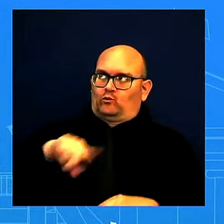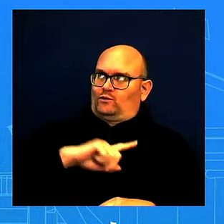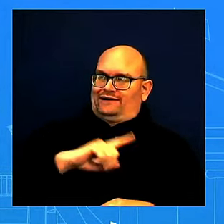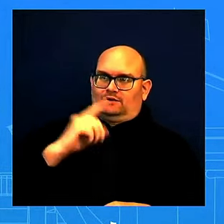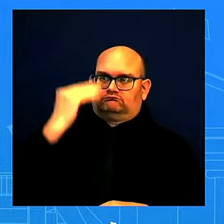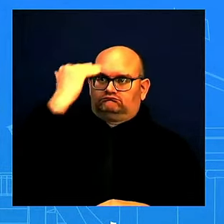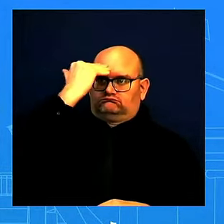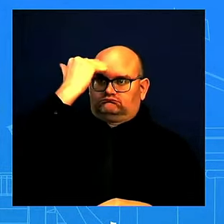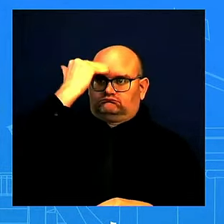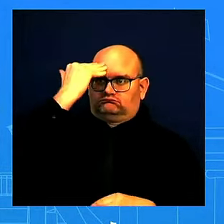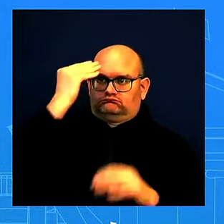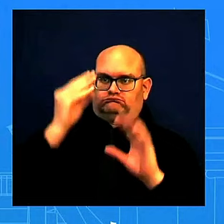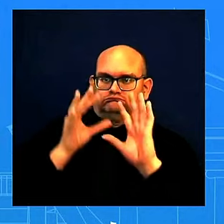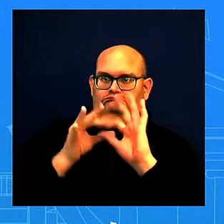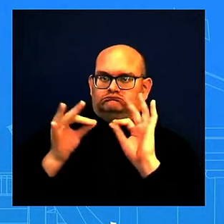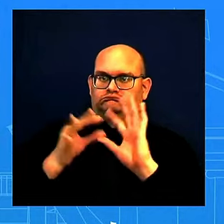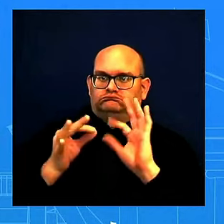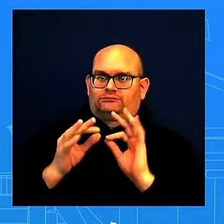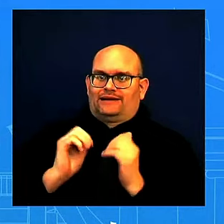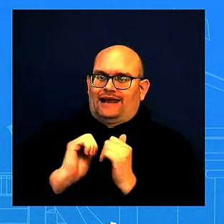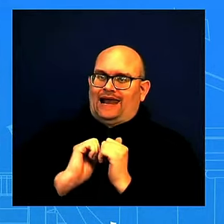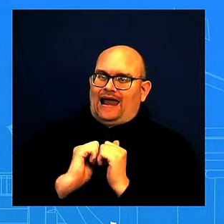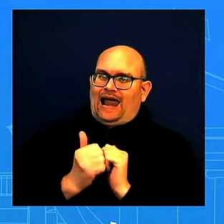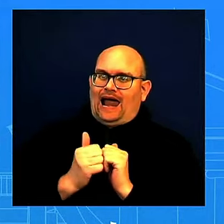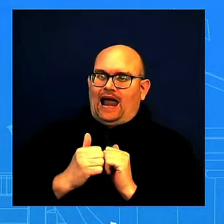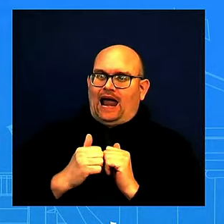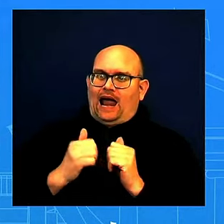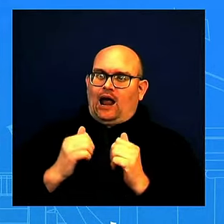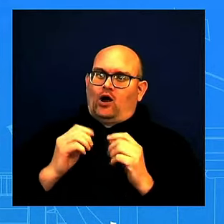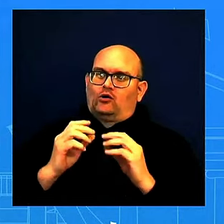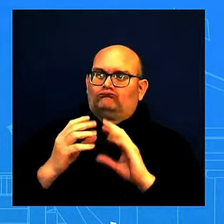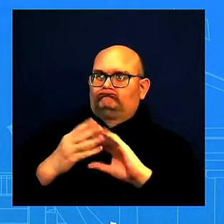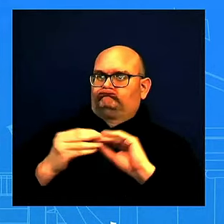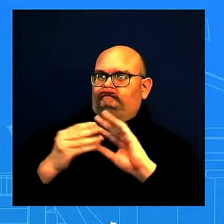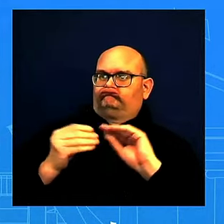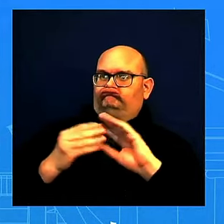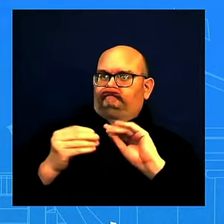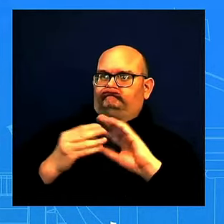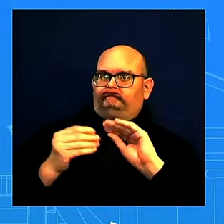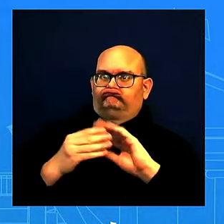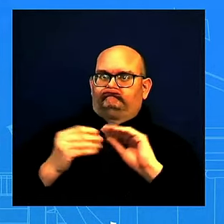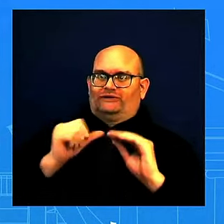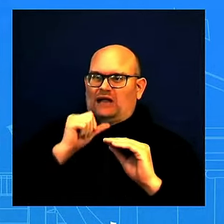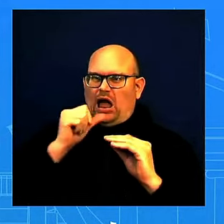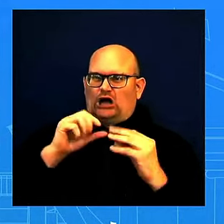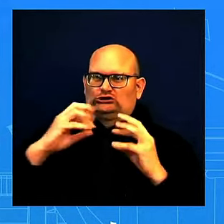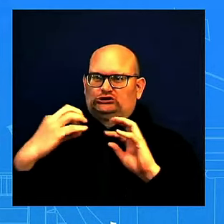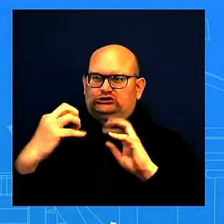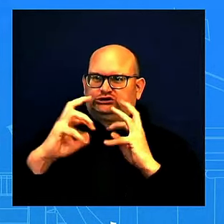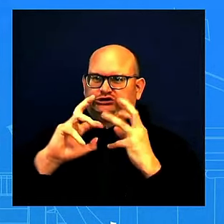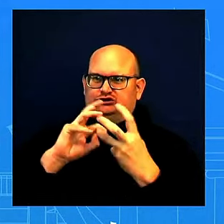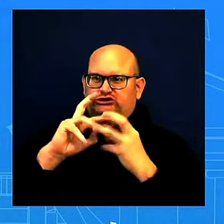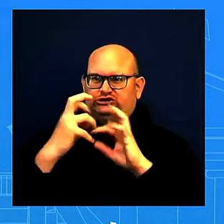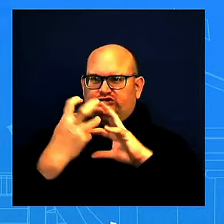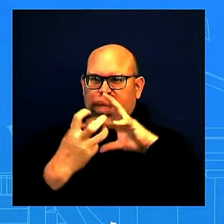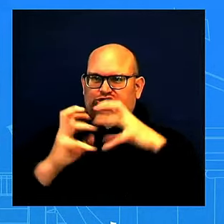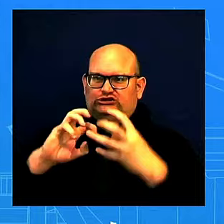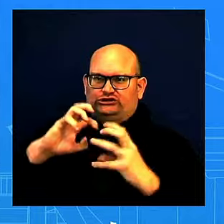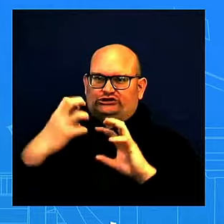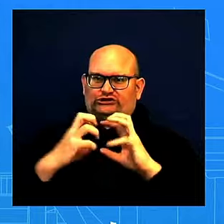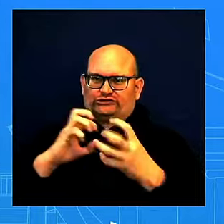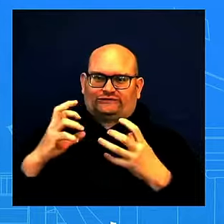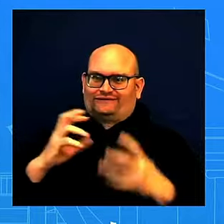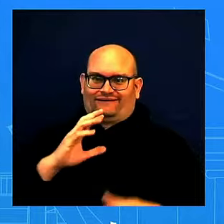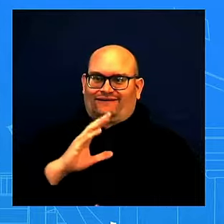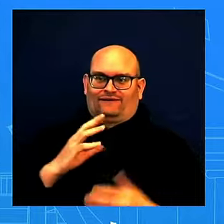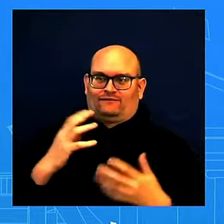inflammatory, divisive language in our political discourse. Not now, not ever. And then quickly on the VP